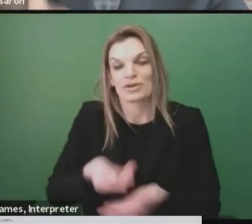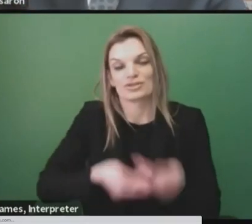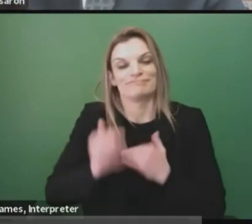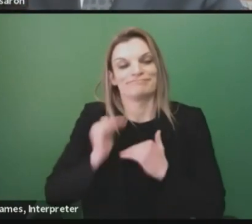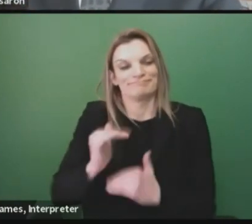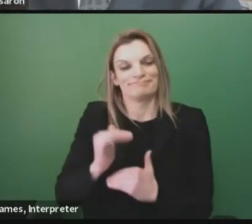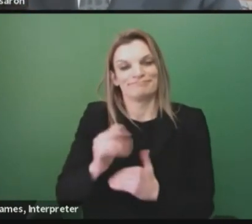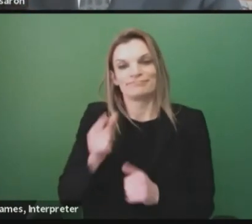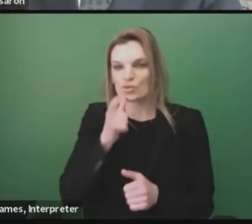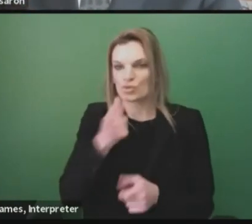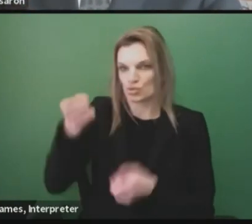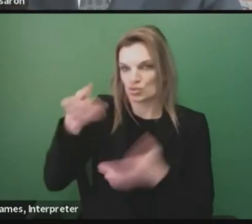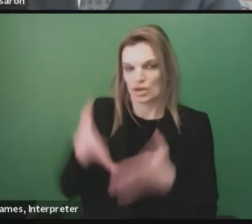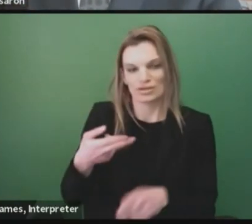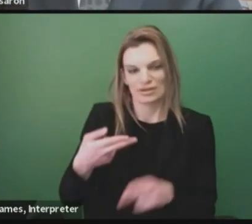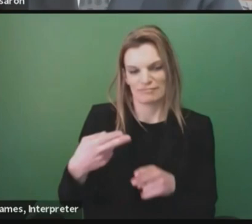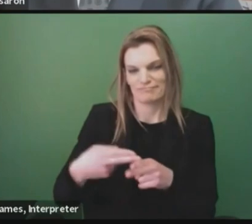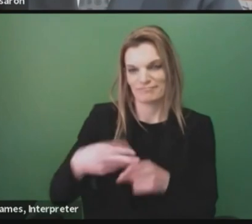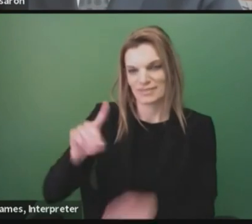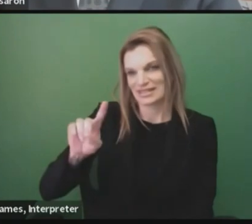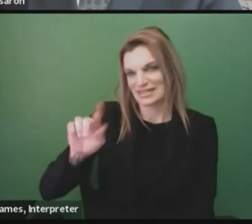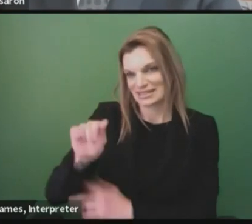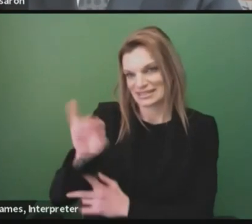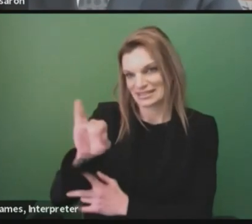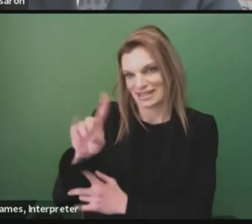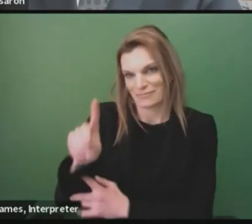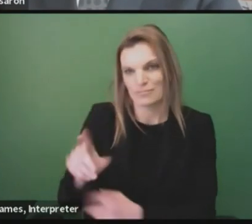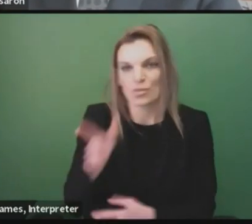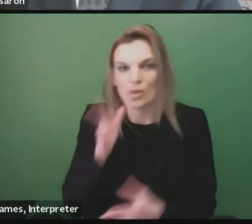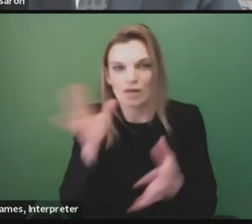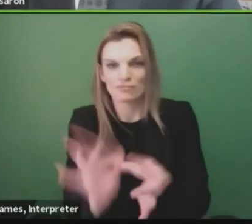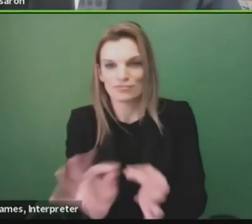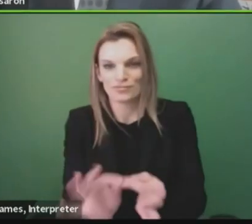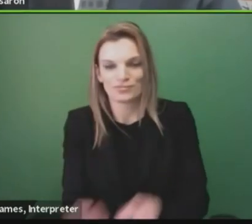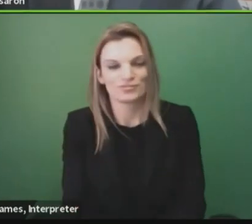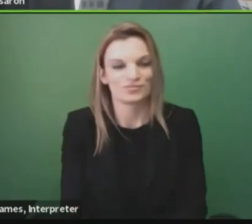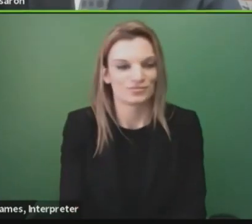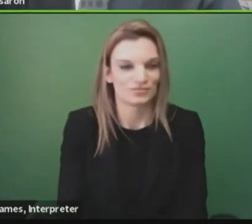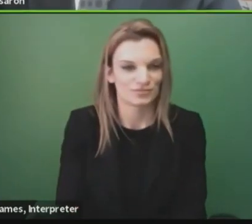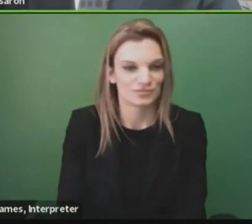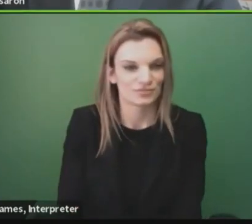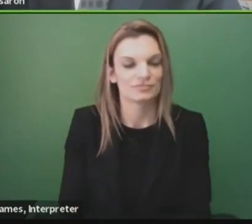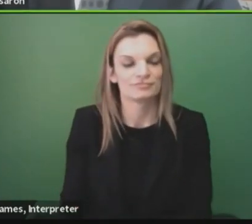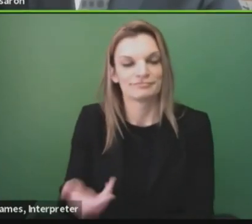Dave Masseron, to make some remarks. Thank you, Governor.